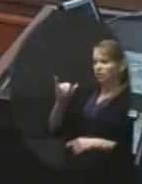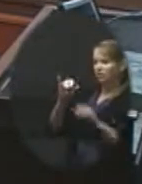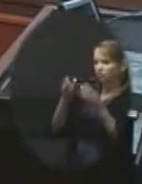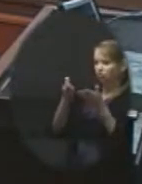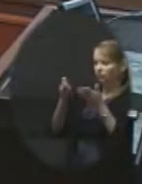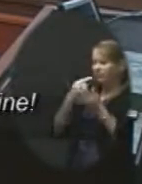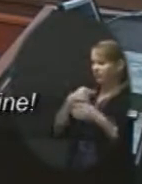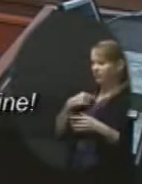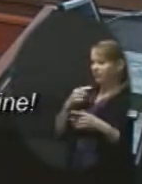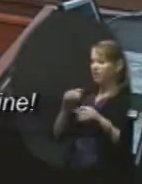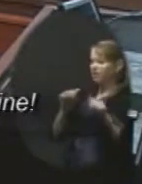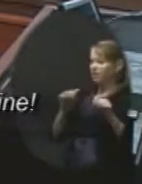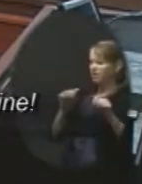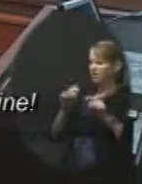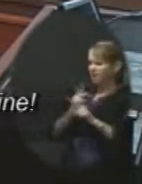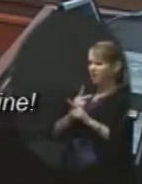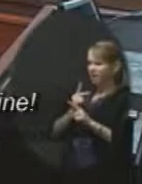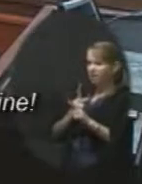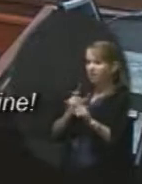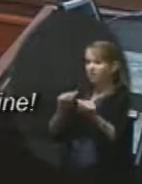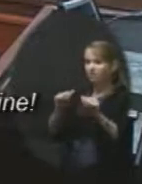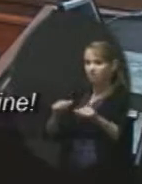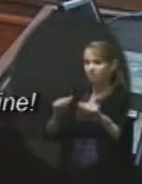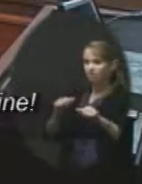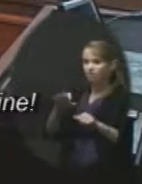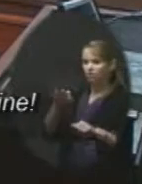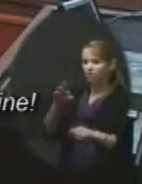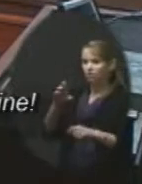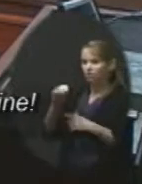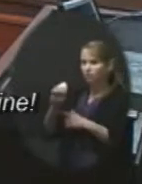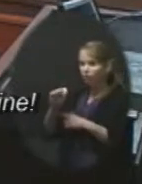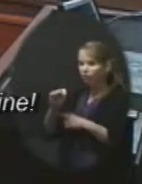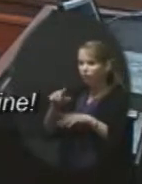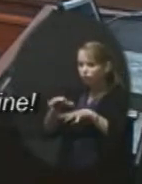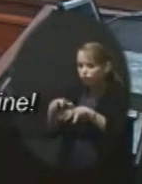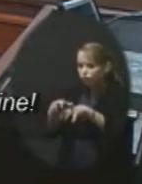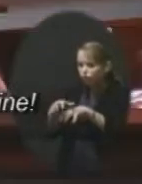careful, there was potentially some frost on the sidewalks this morning.